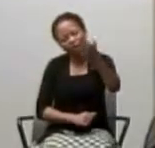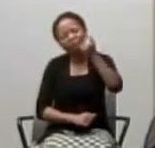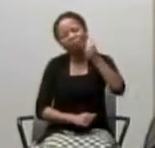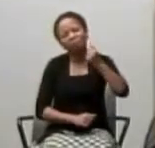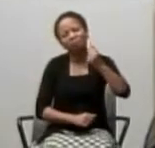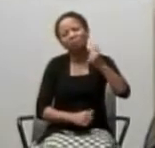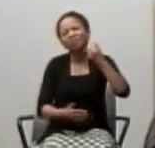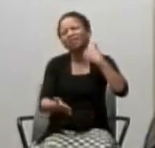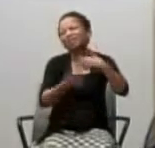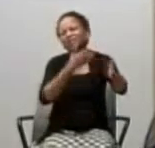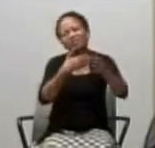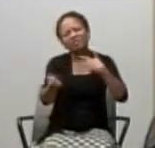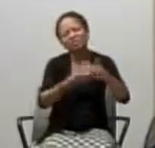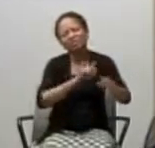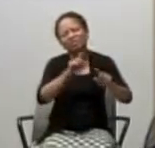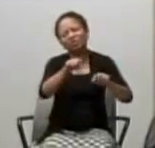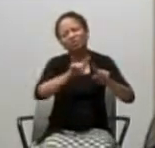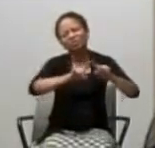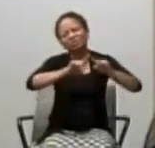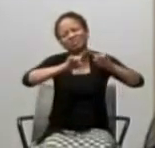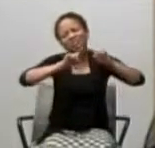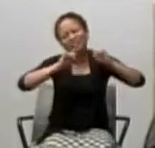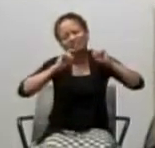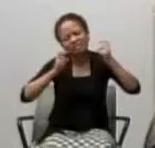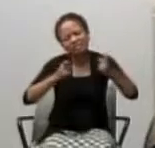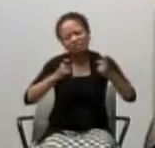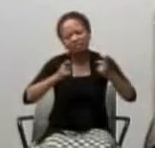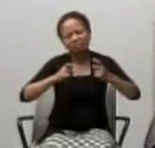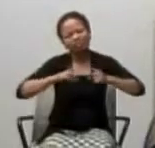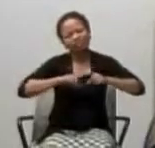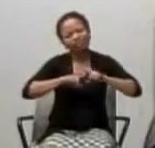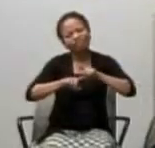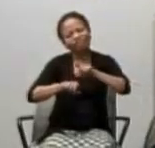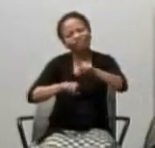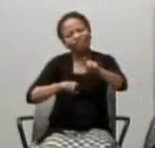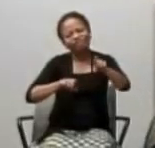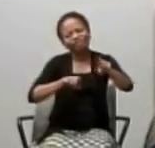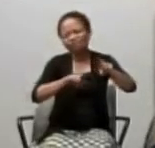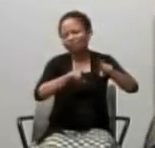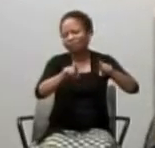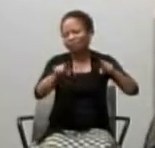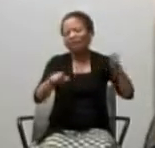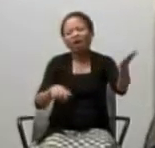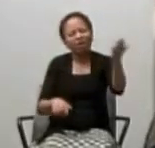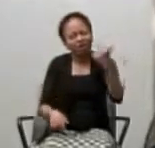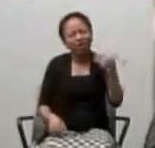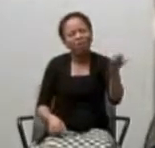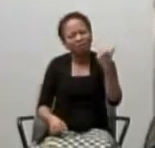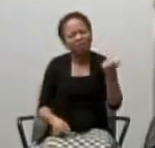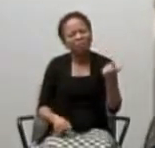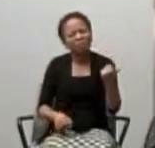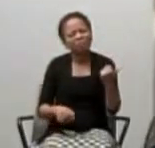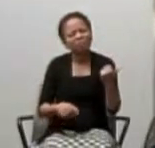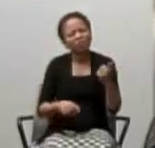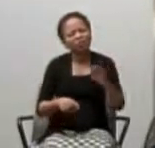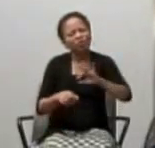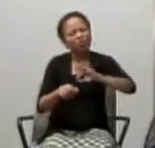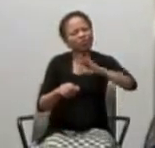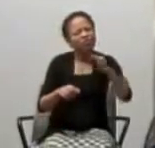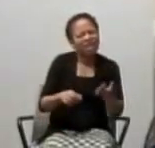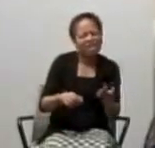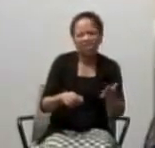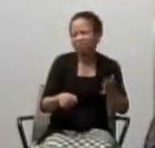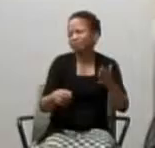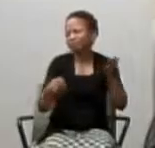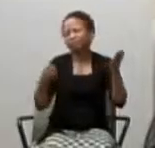The true repentance, acknowledgement of our inability to get things right or inability to